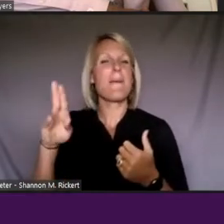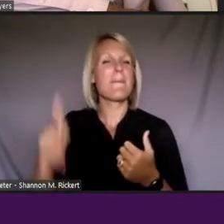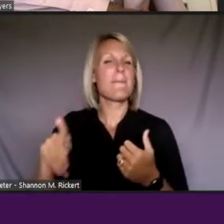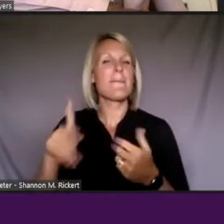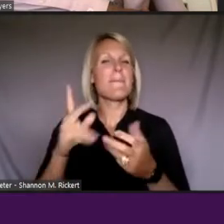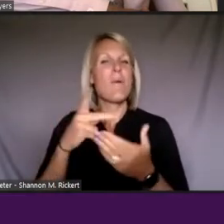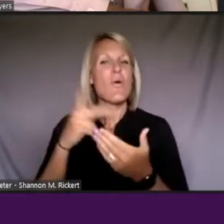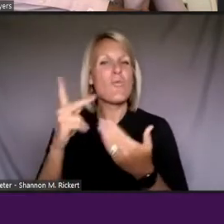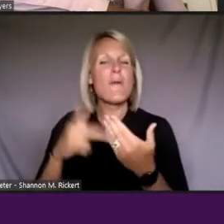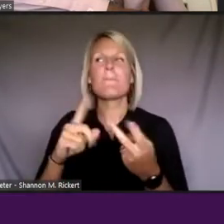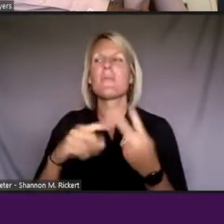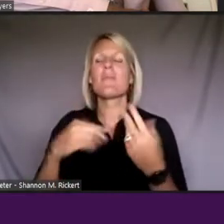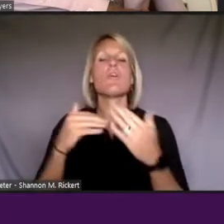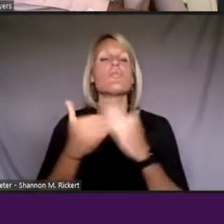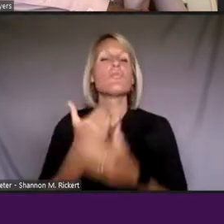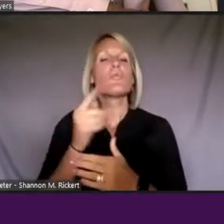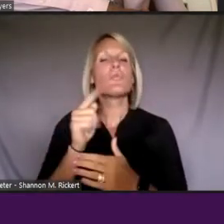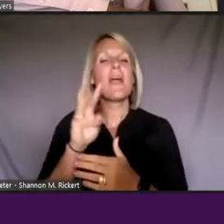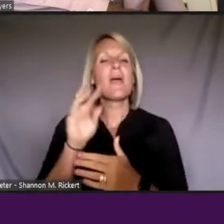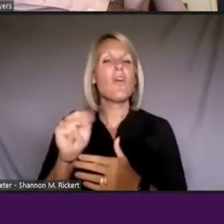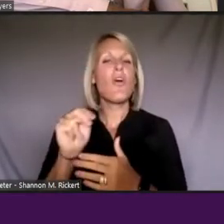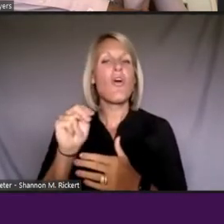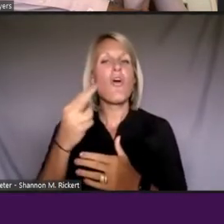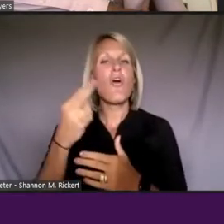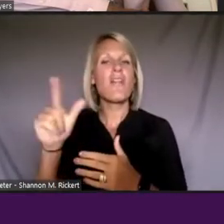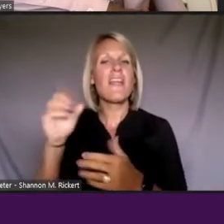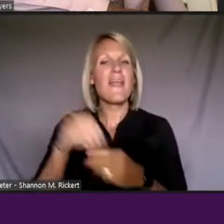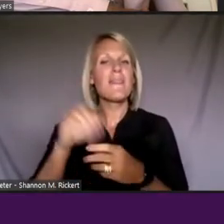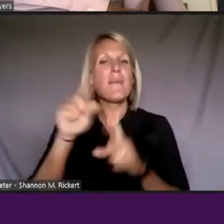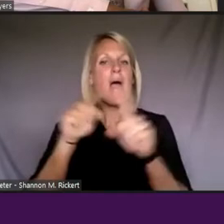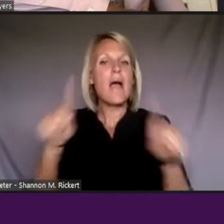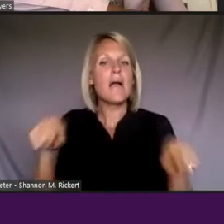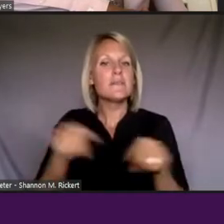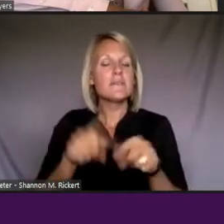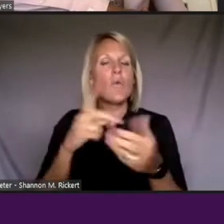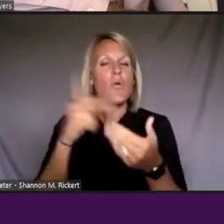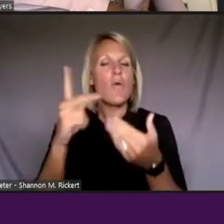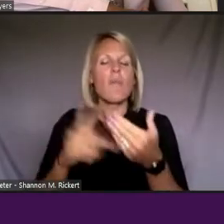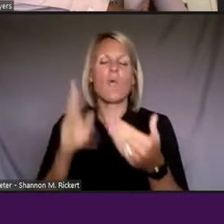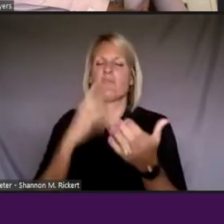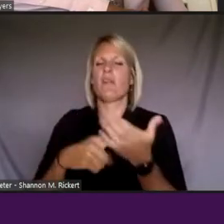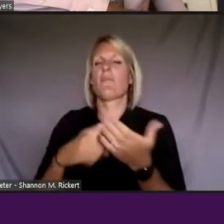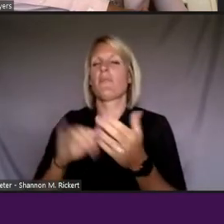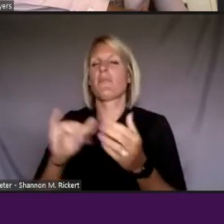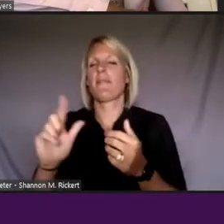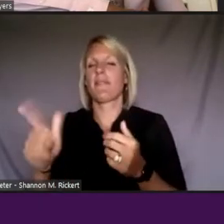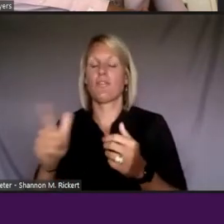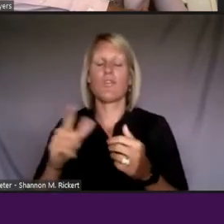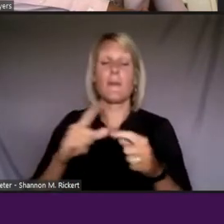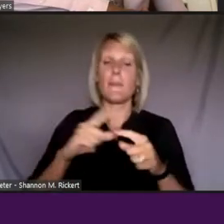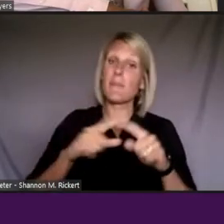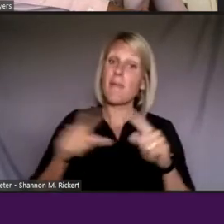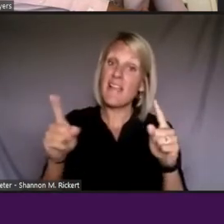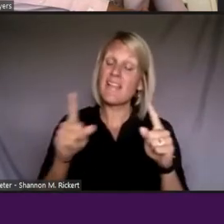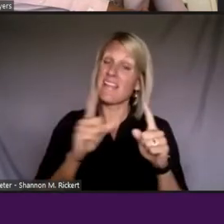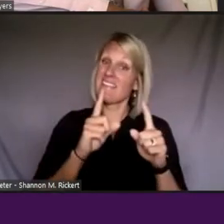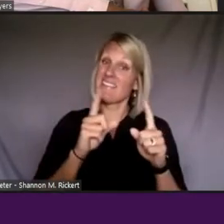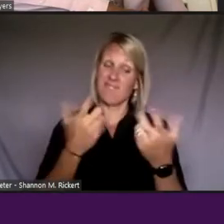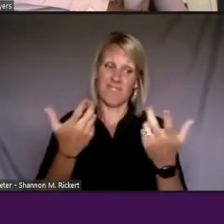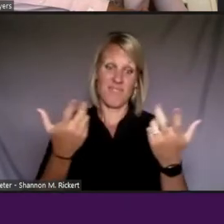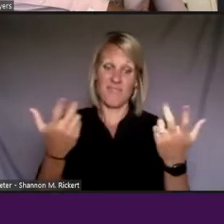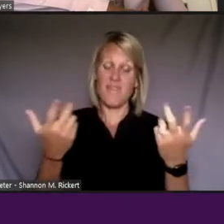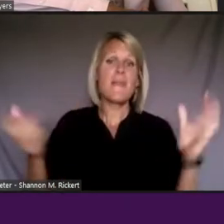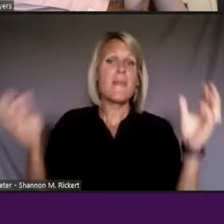hall in the box program, which we're going to get to later in this conversation. And the answer being, the more is